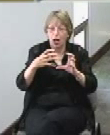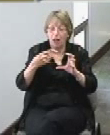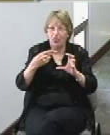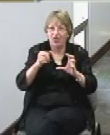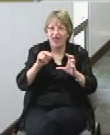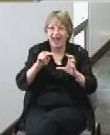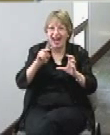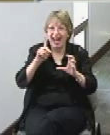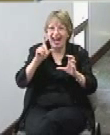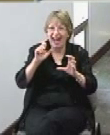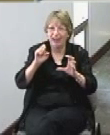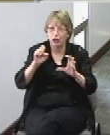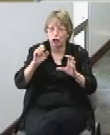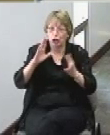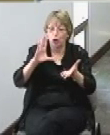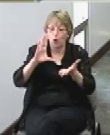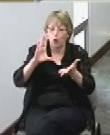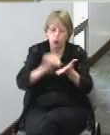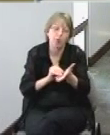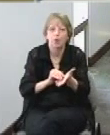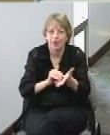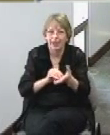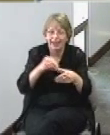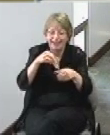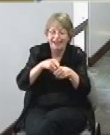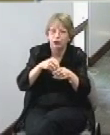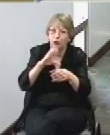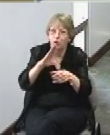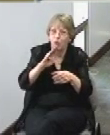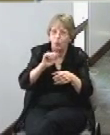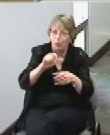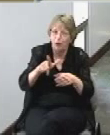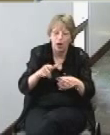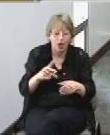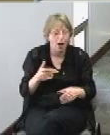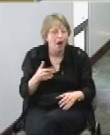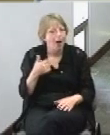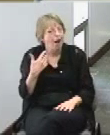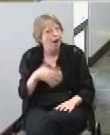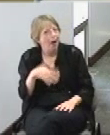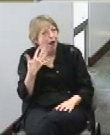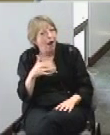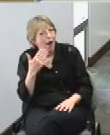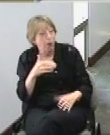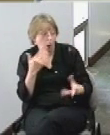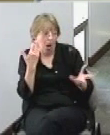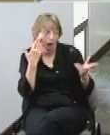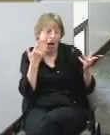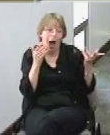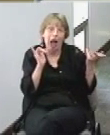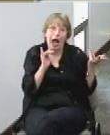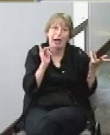just not as high-tech in the well I was eligible I wasn't either until about six months ago